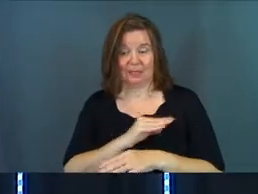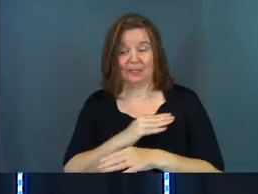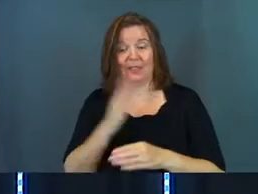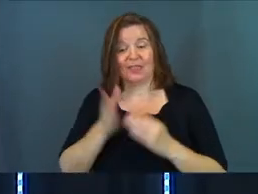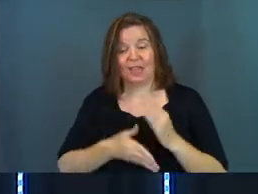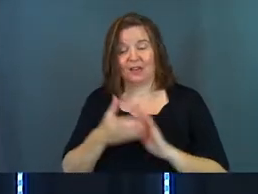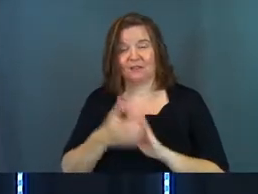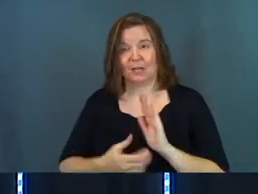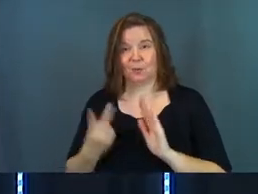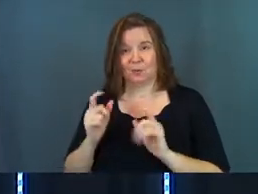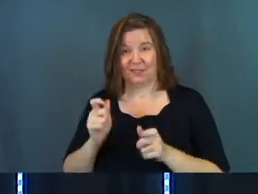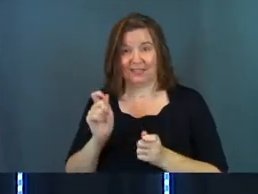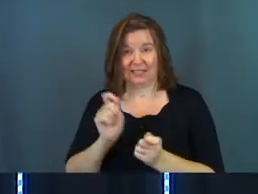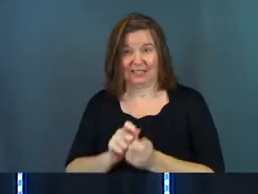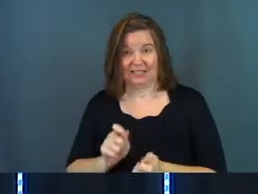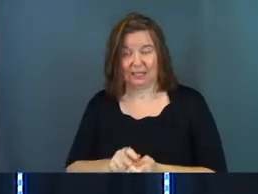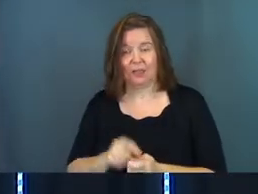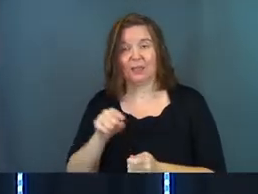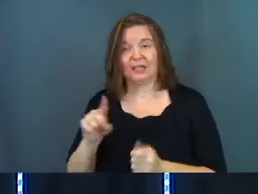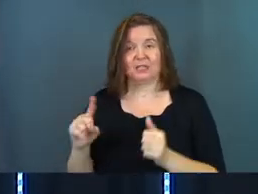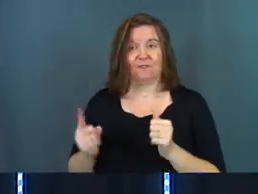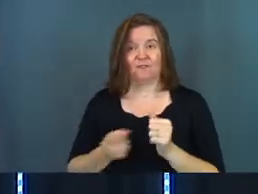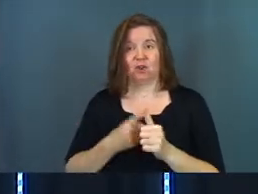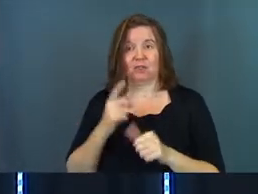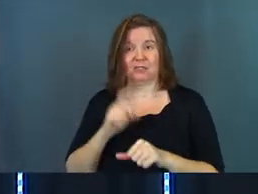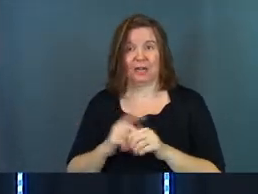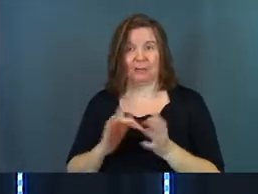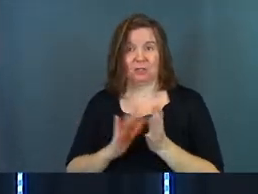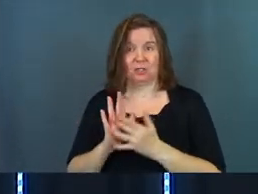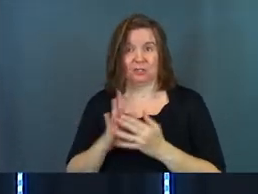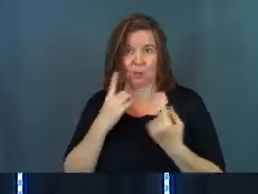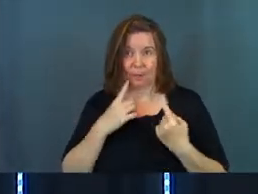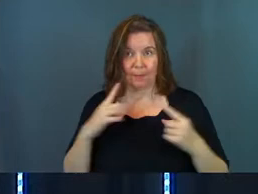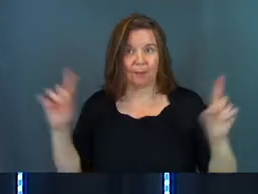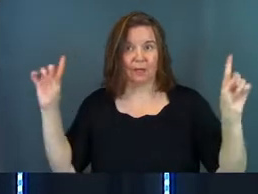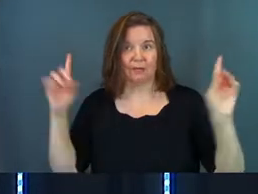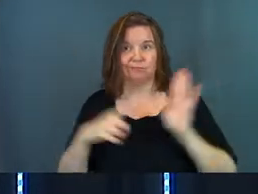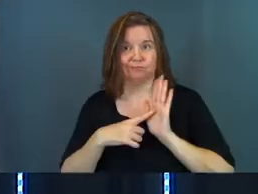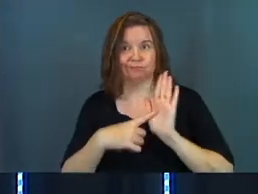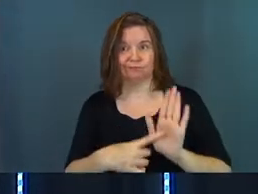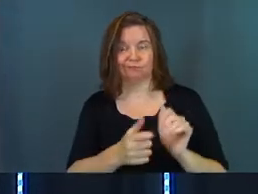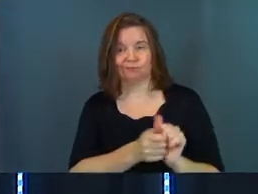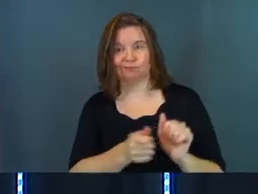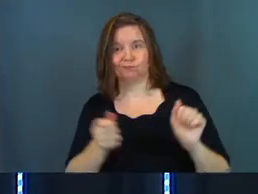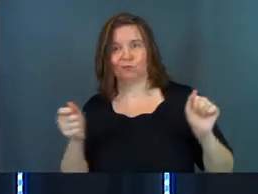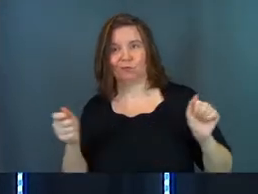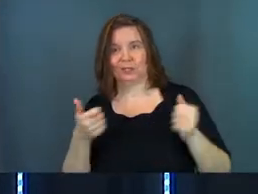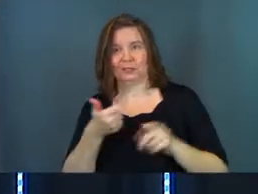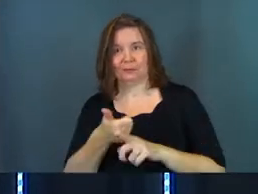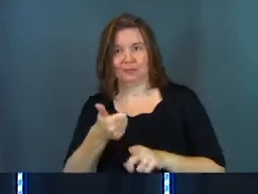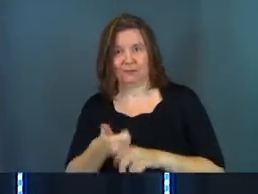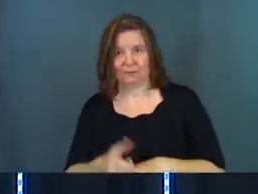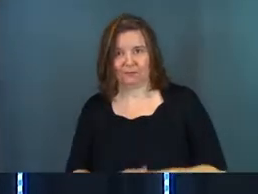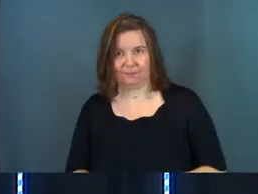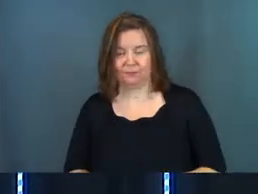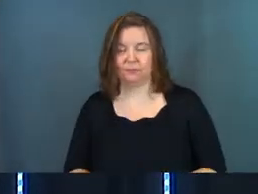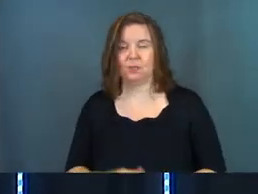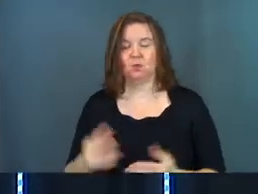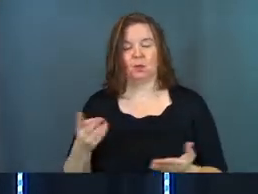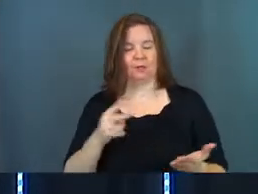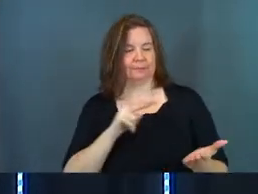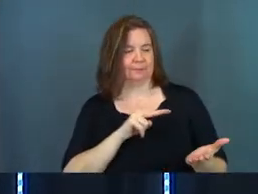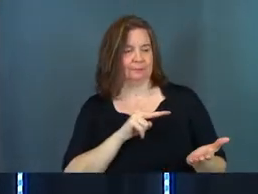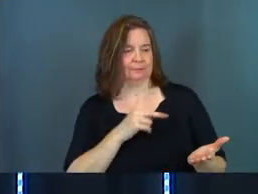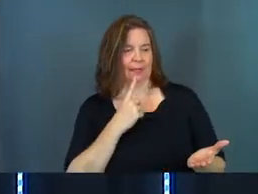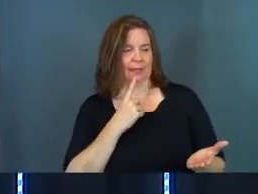chapter two is going to give us that little detail that this is the first time Jesus went public and revealed himself. So he looks at